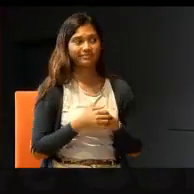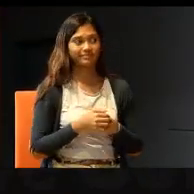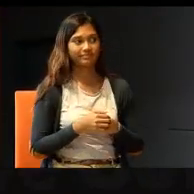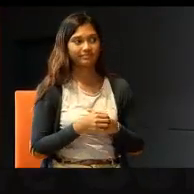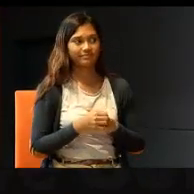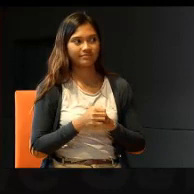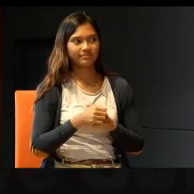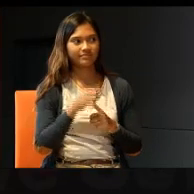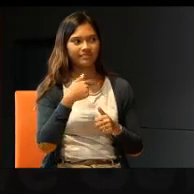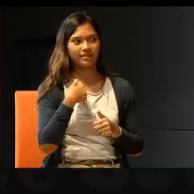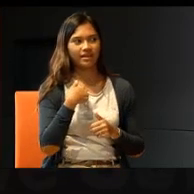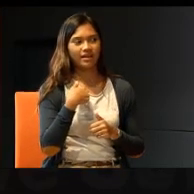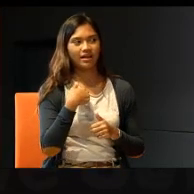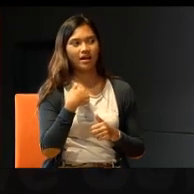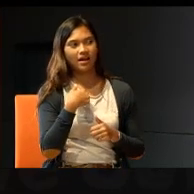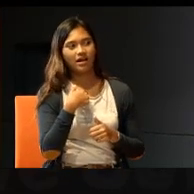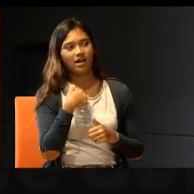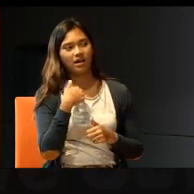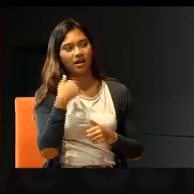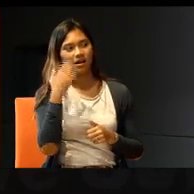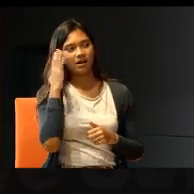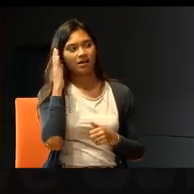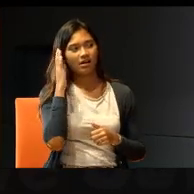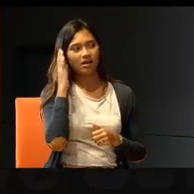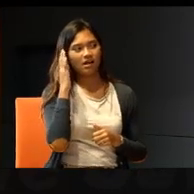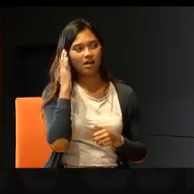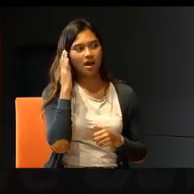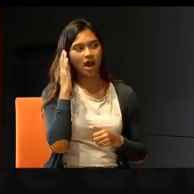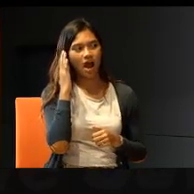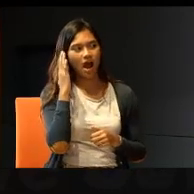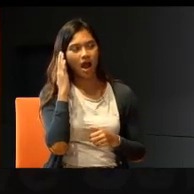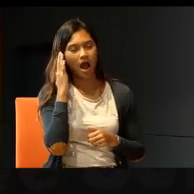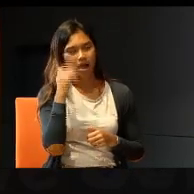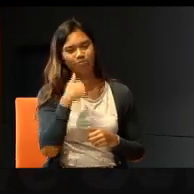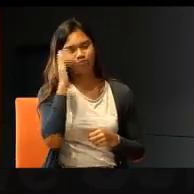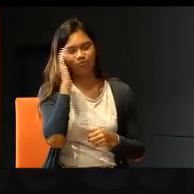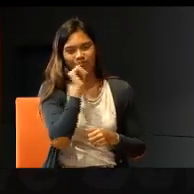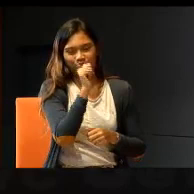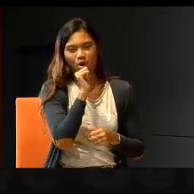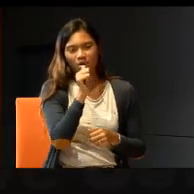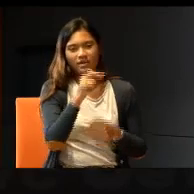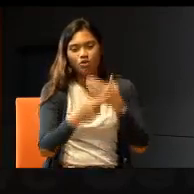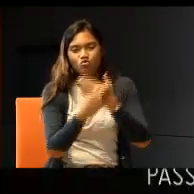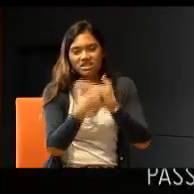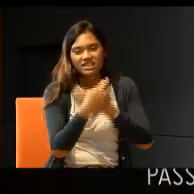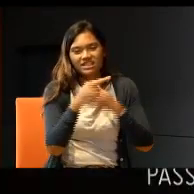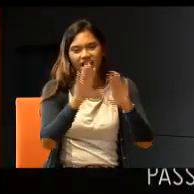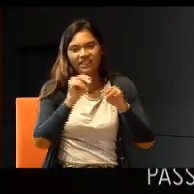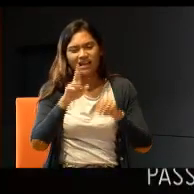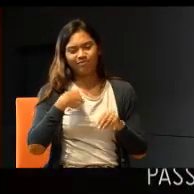I wouldn't say I'm a risk taker, actually. I'm your typical Giasu Singaporean.